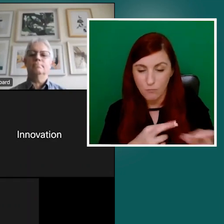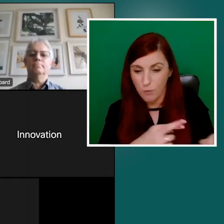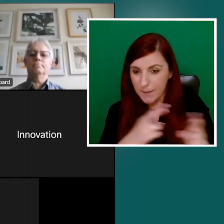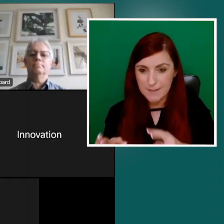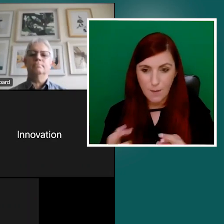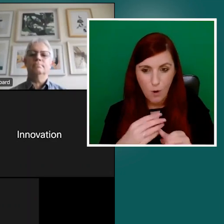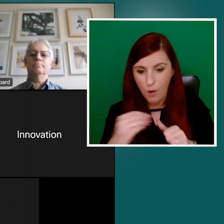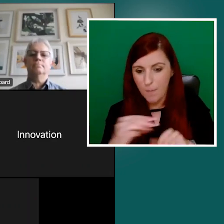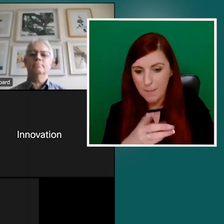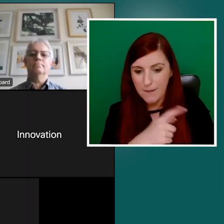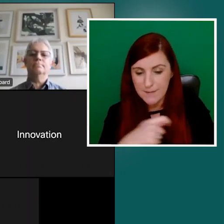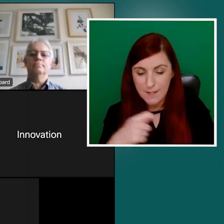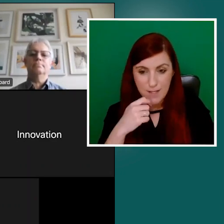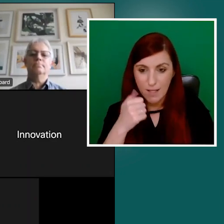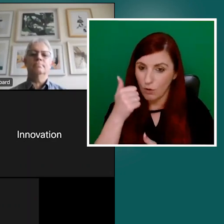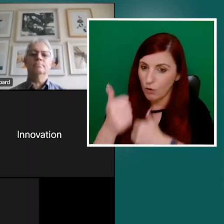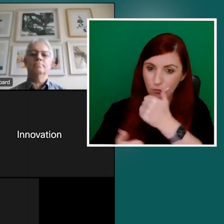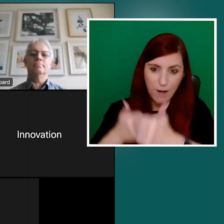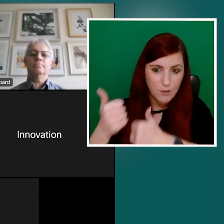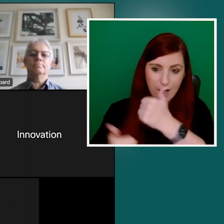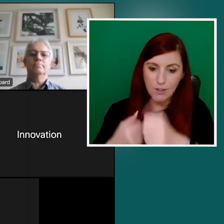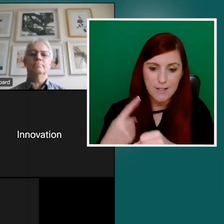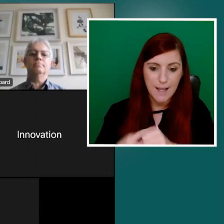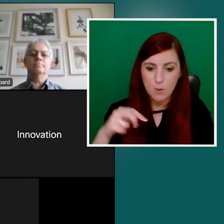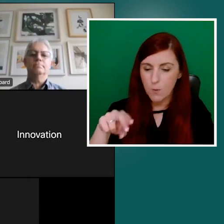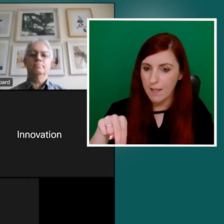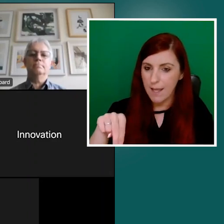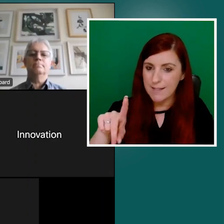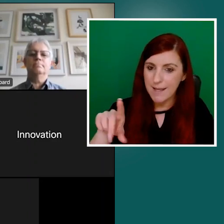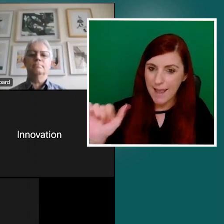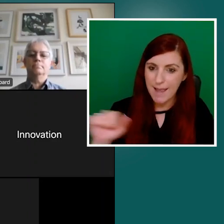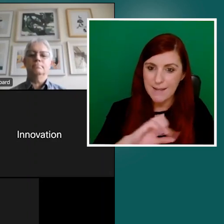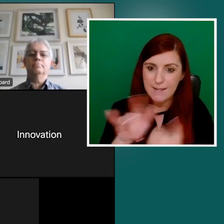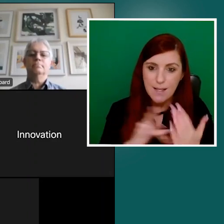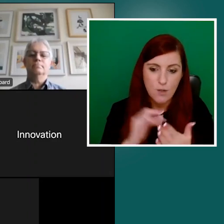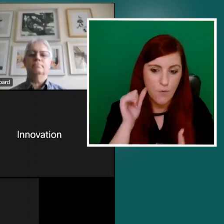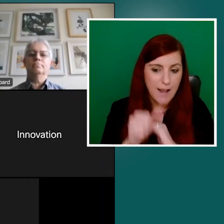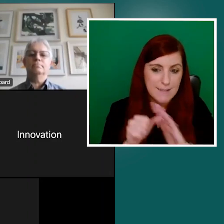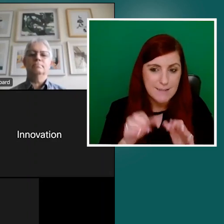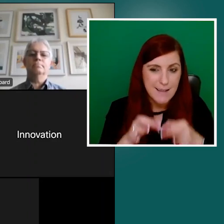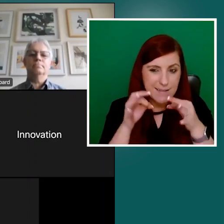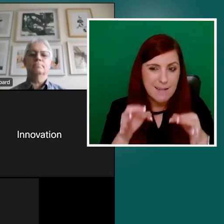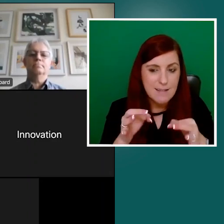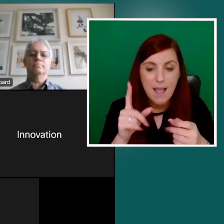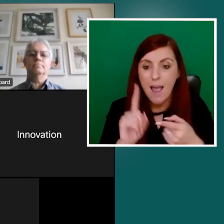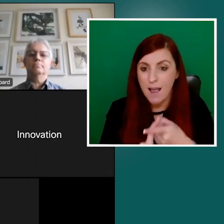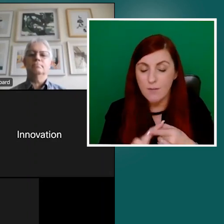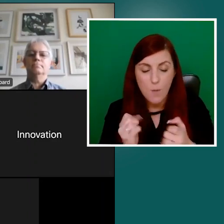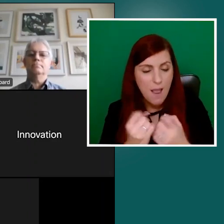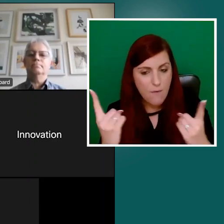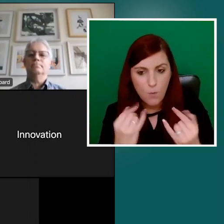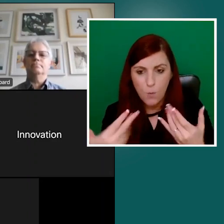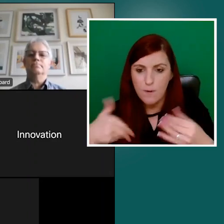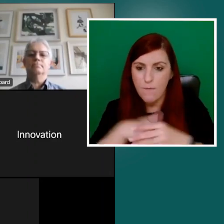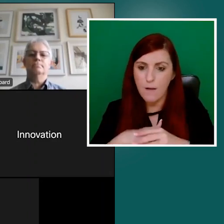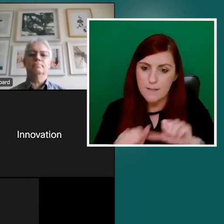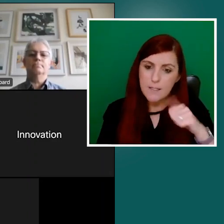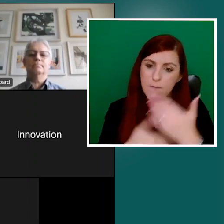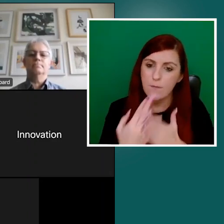Centre for Excellence and for everybody who participated in the development of the updated toolkit. It's a really excellent and valuable